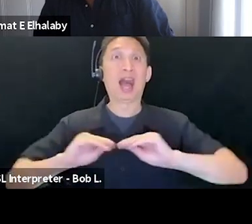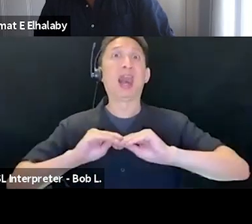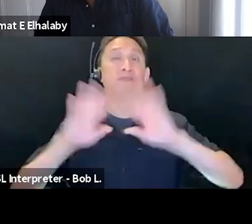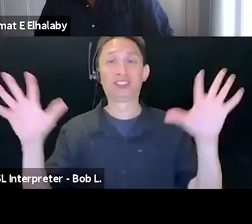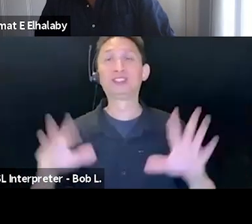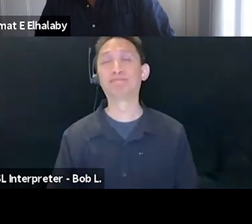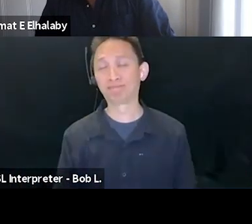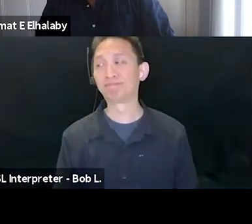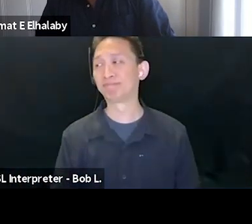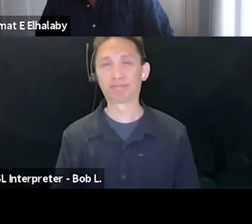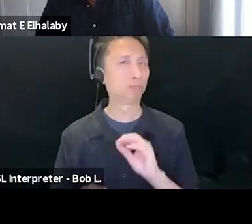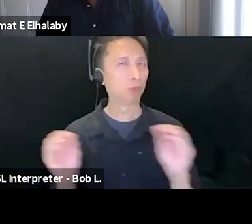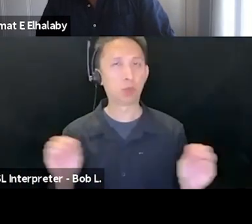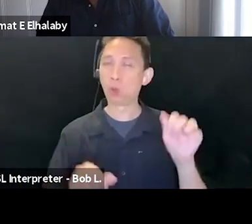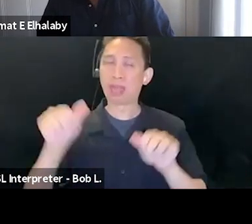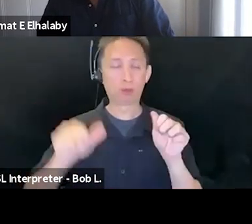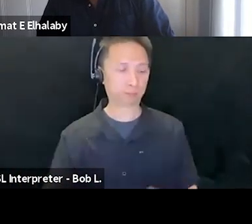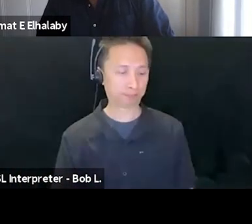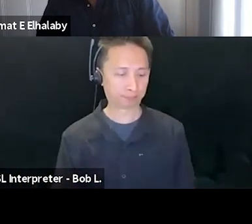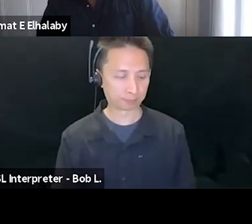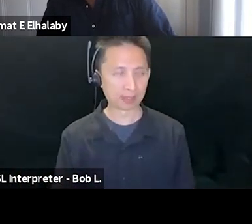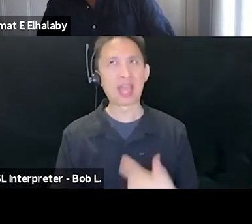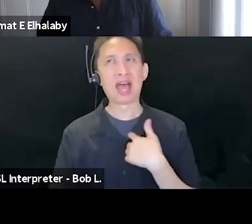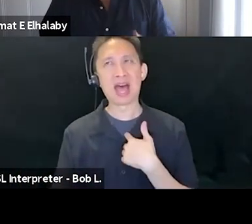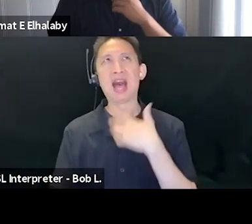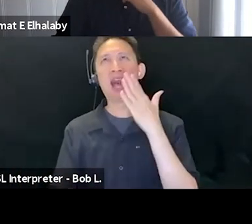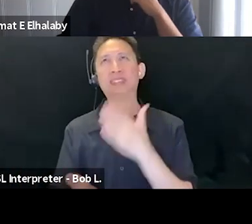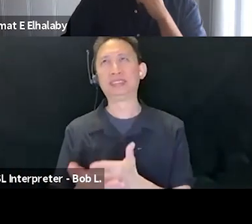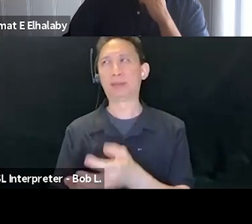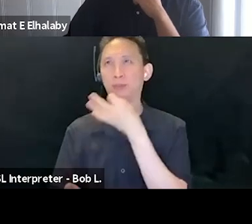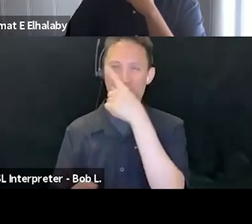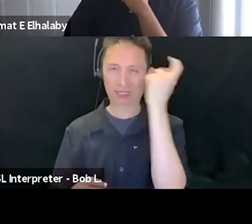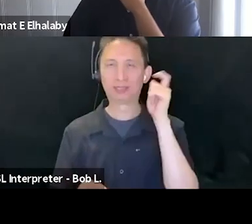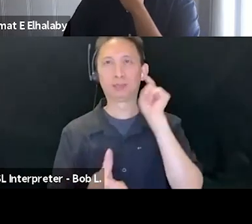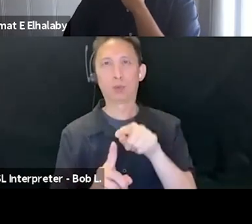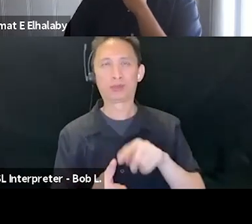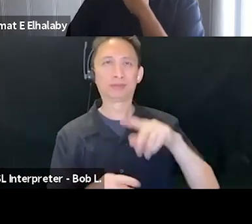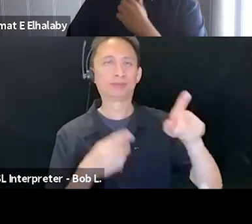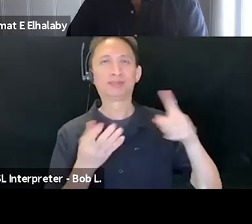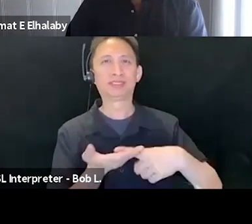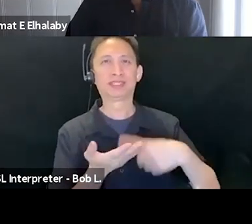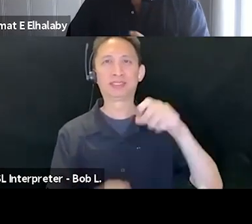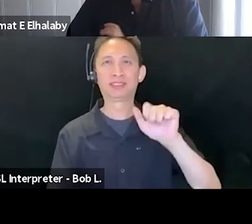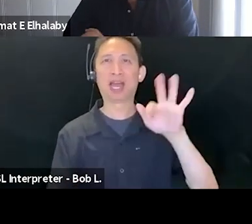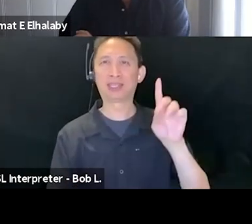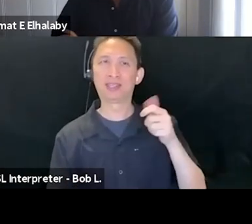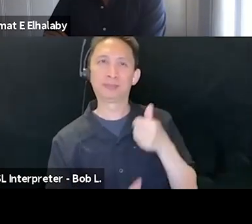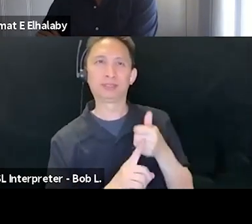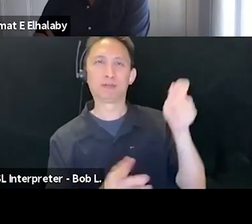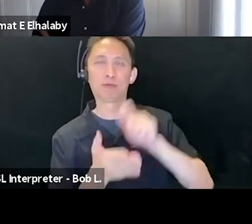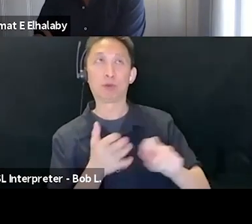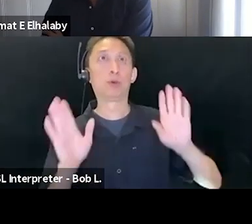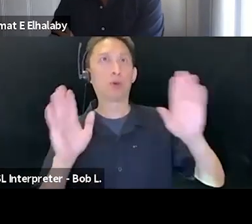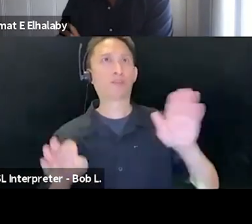And, you know, I'll quote because, you know, this ostensibly is about Saeed. There's a remarkable essay he wrote, I think, in